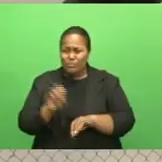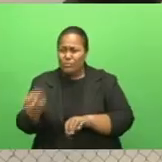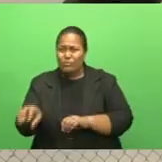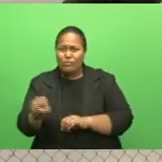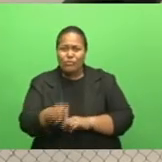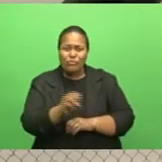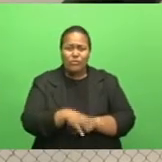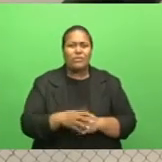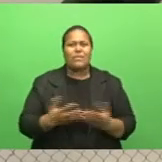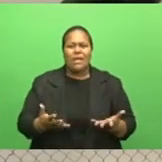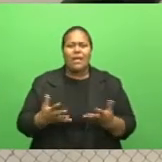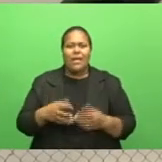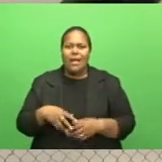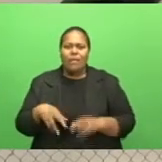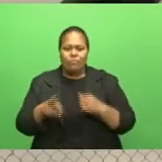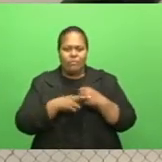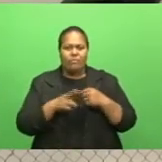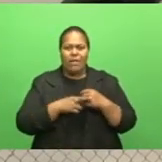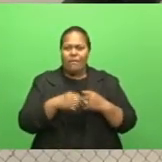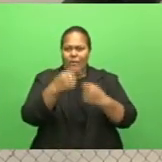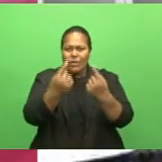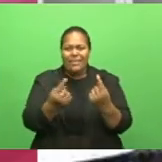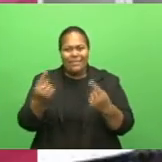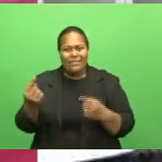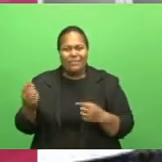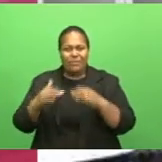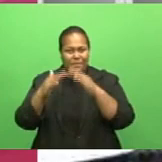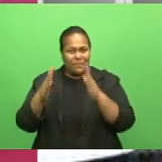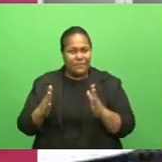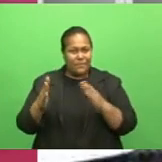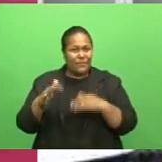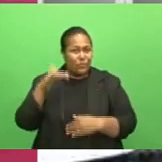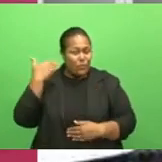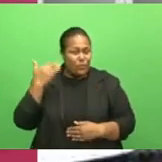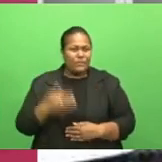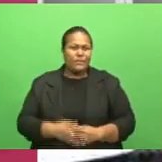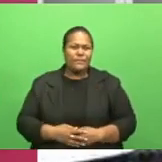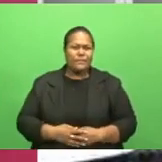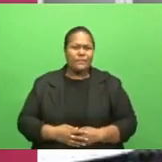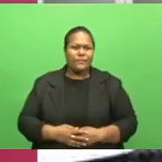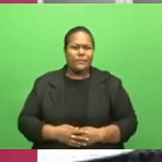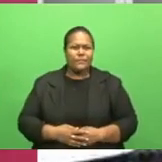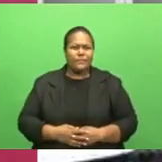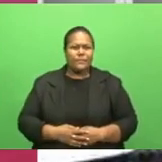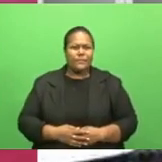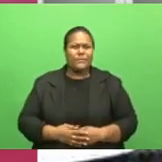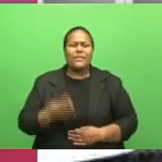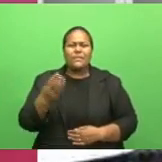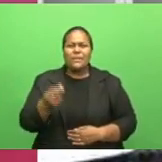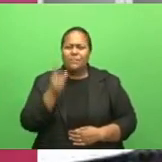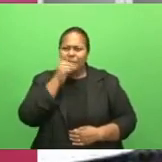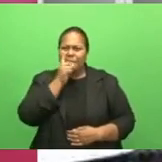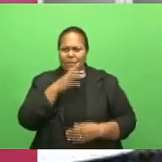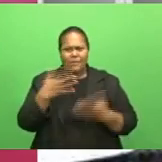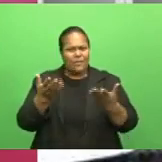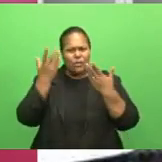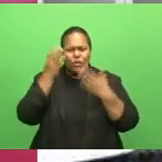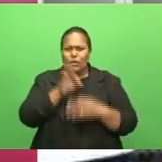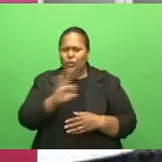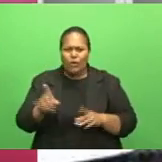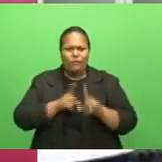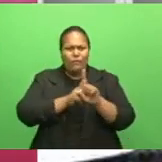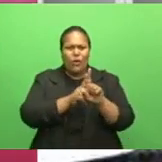individual units. People are sort of abiding by the tenancy agreement. I think it is a hard time